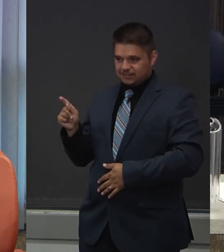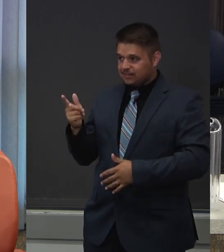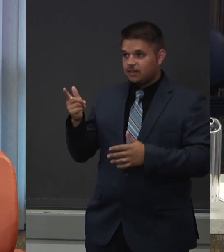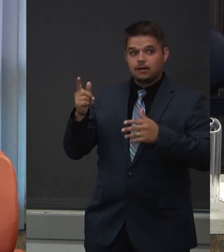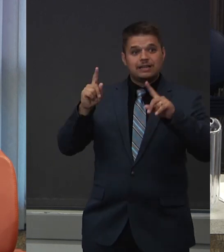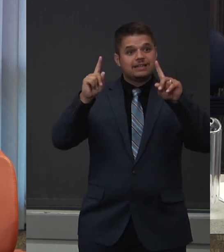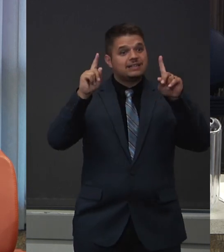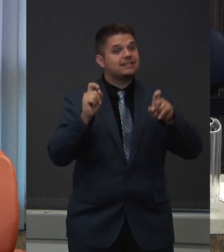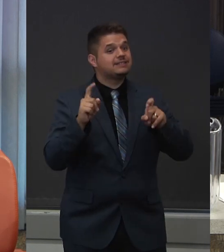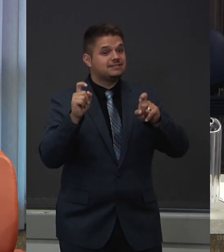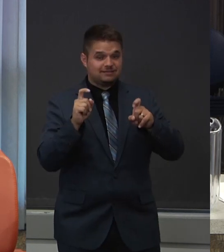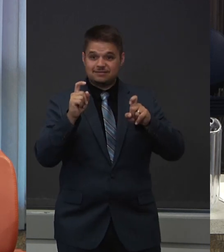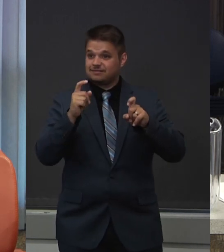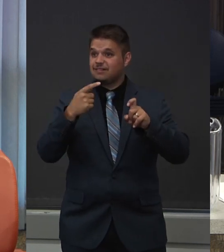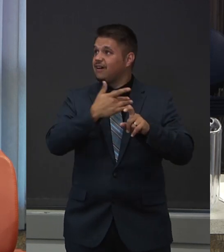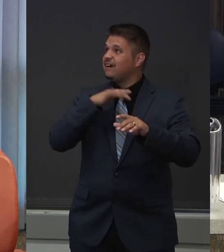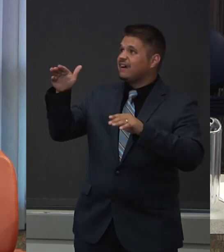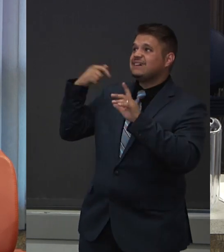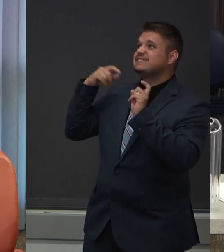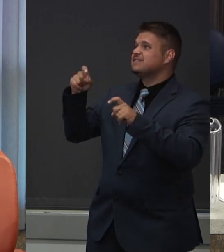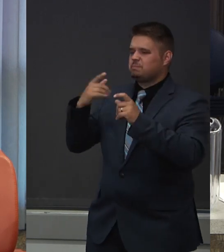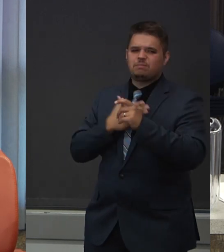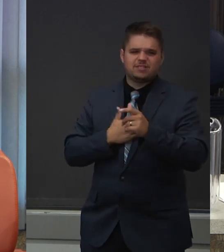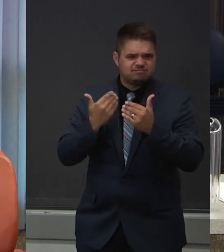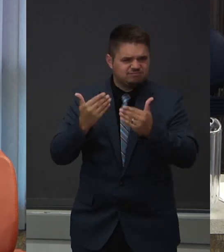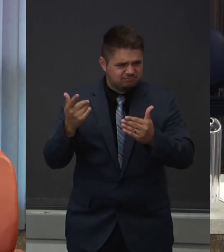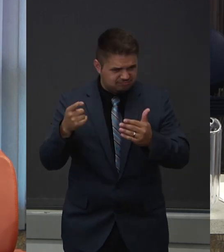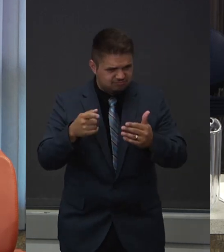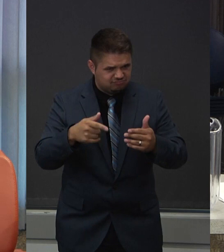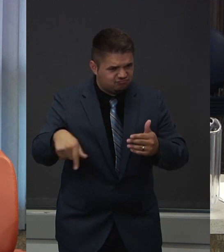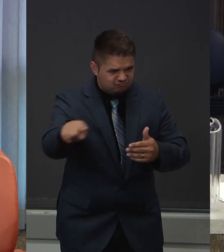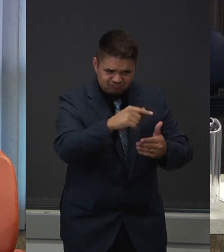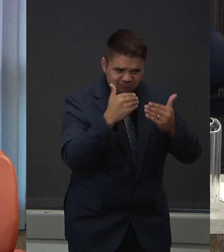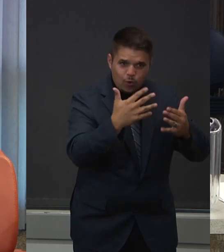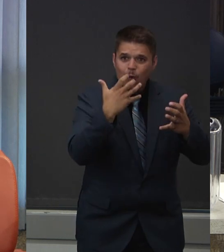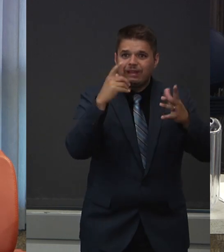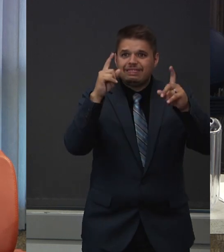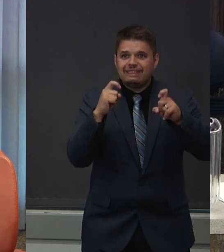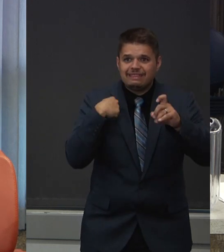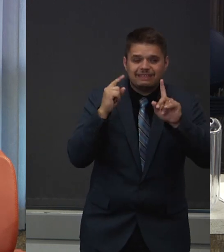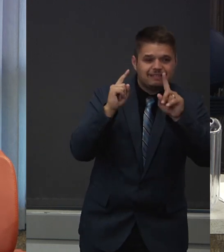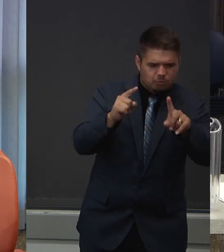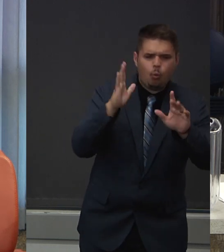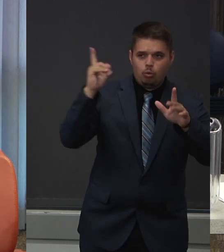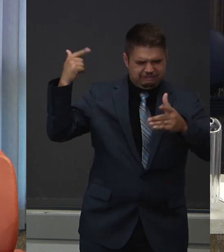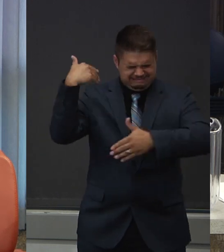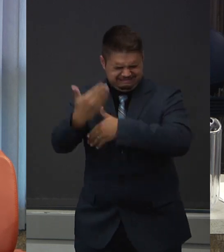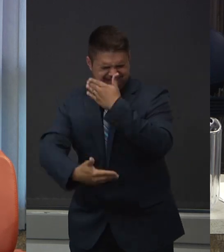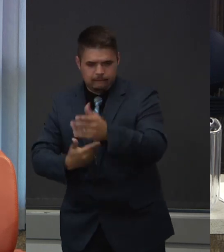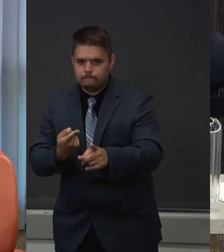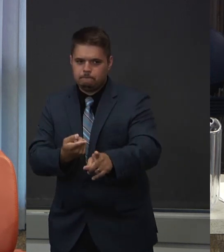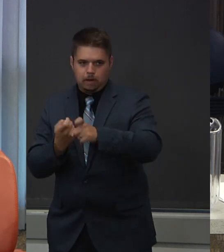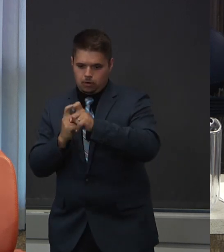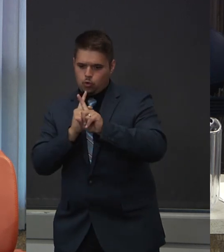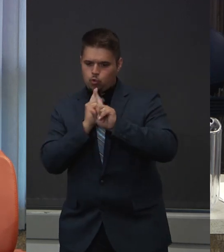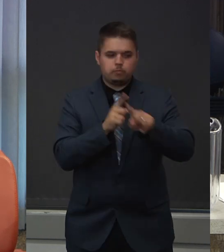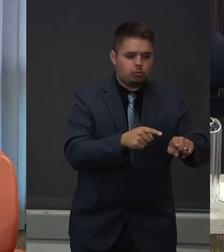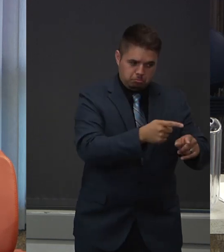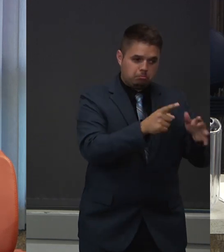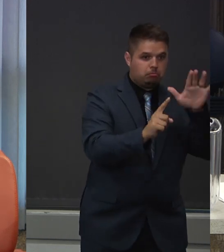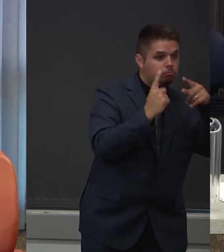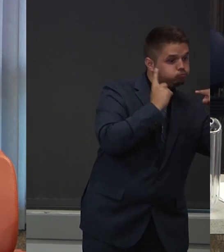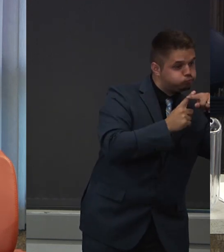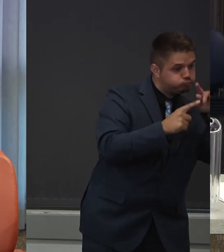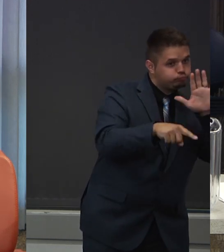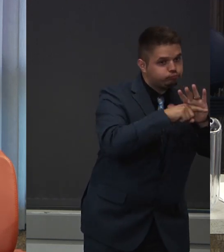want those test results to get back to people quickly so that we can take steps to protect their health and the health of the people around